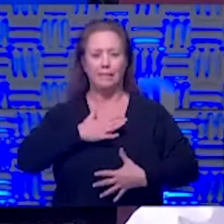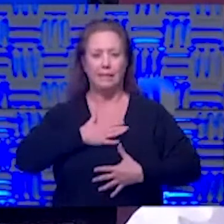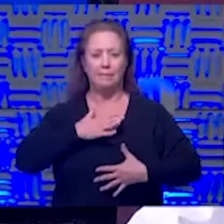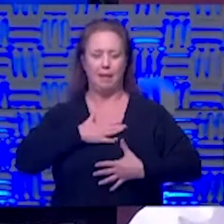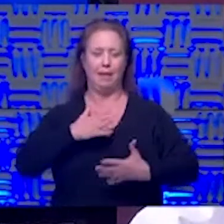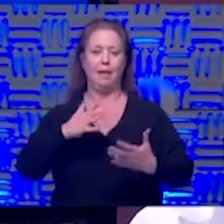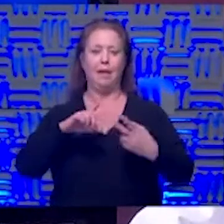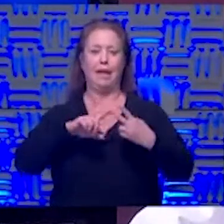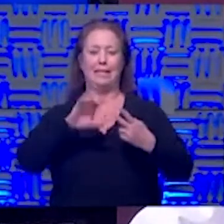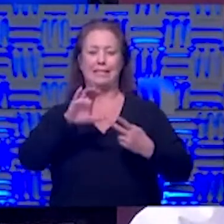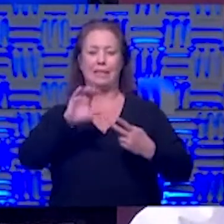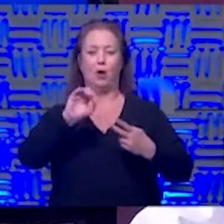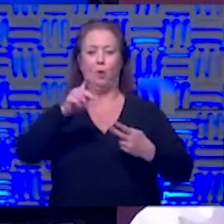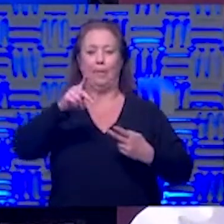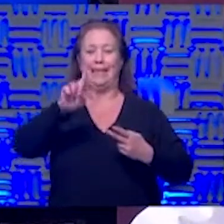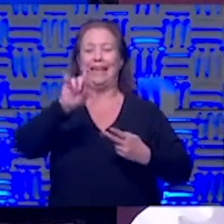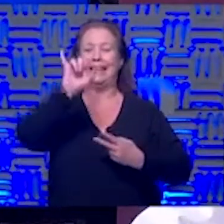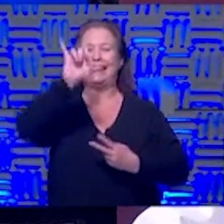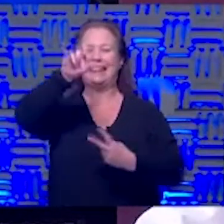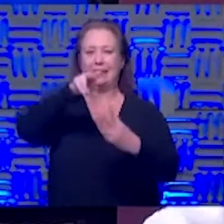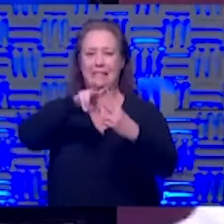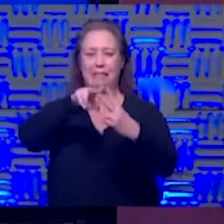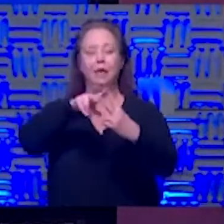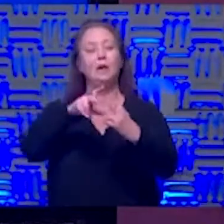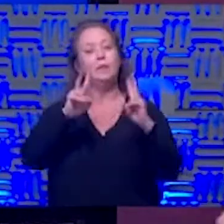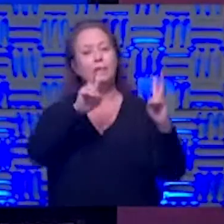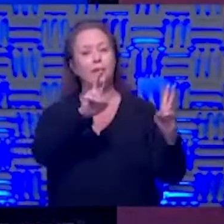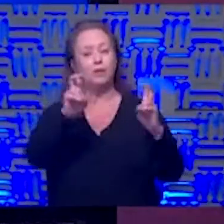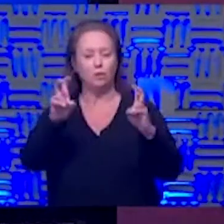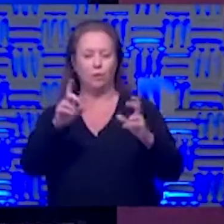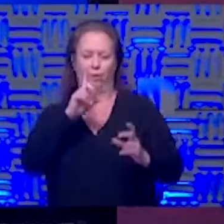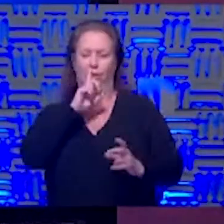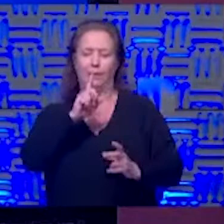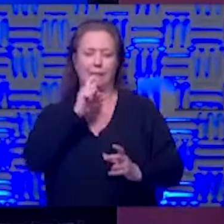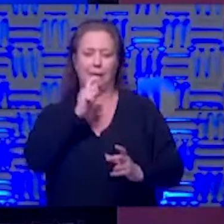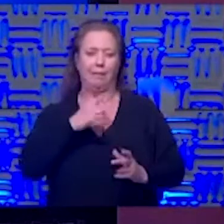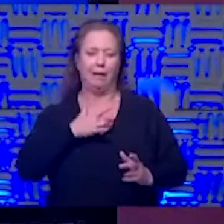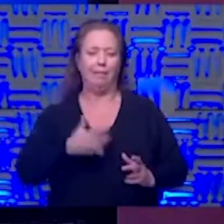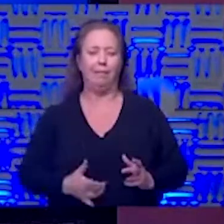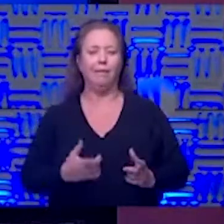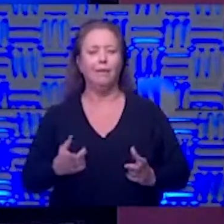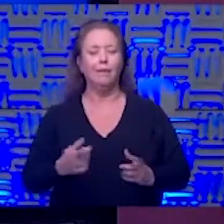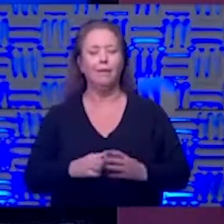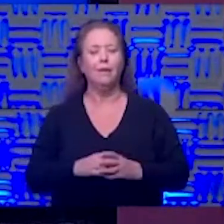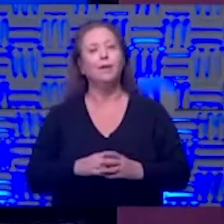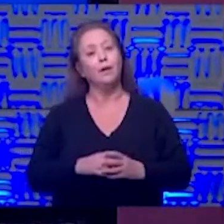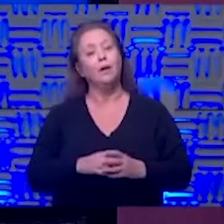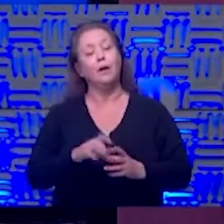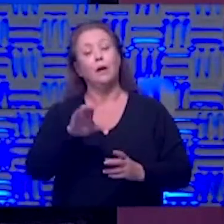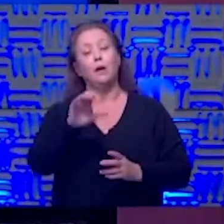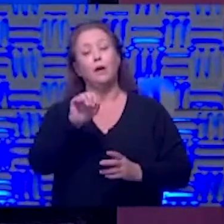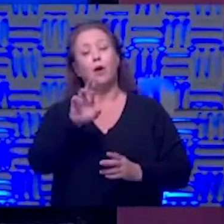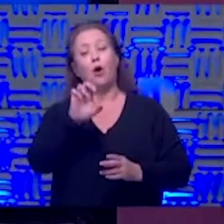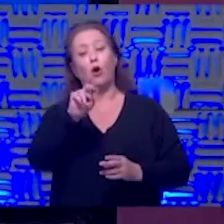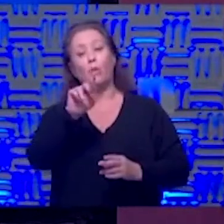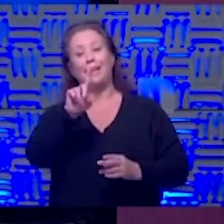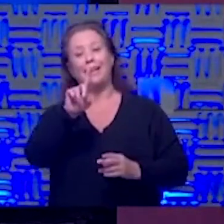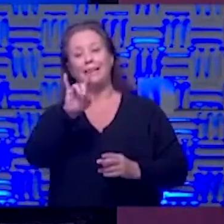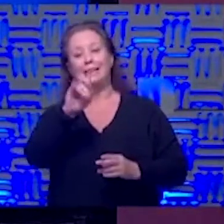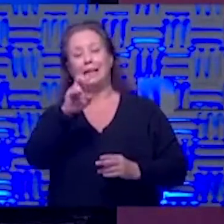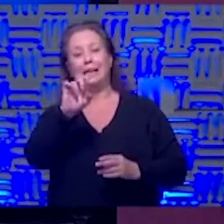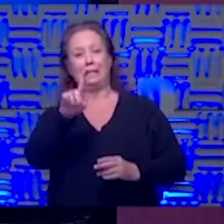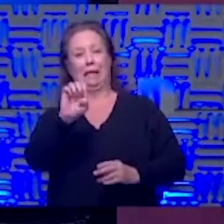copd that's the only time it might cause some trouble and even then it's unlikely and the reason it's unlikely is because carbon dioxide diffuses